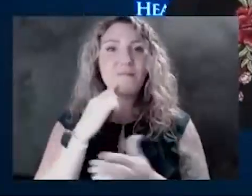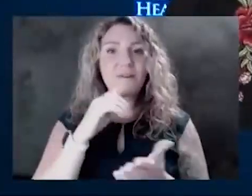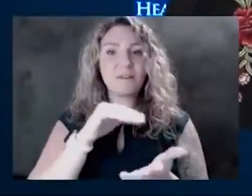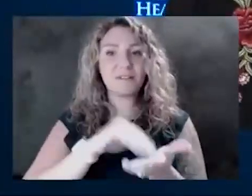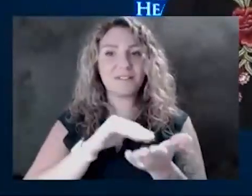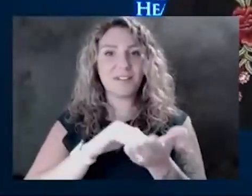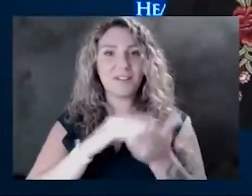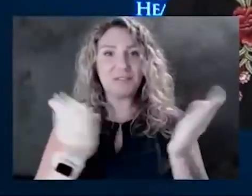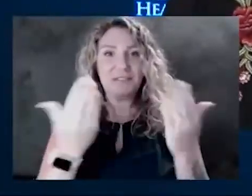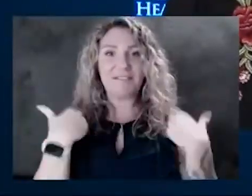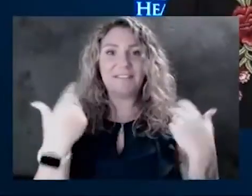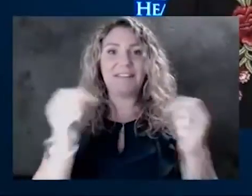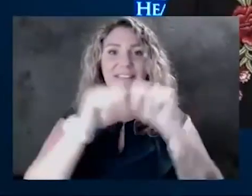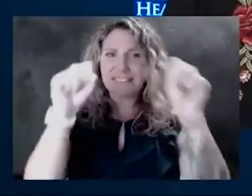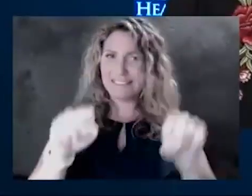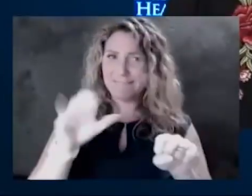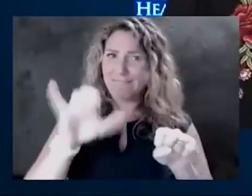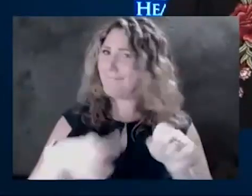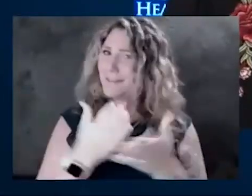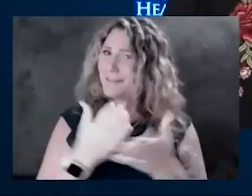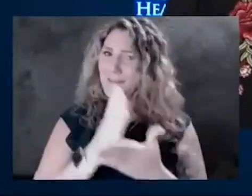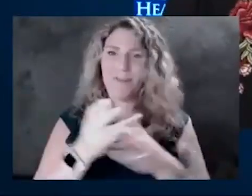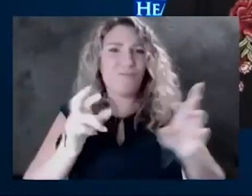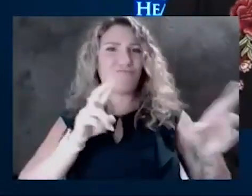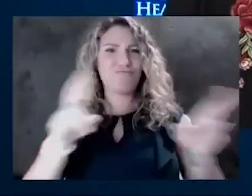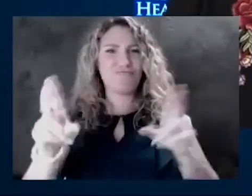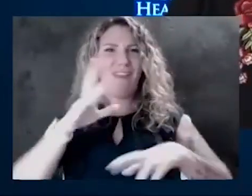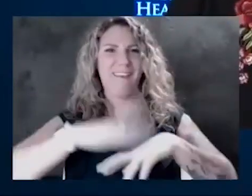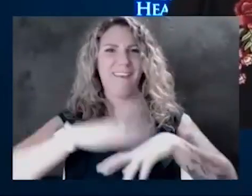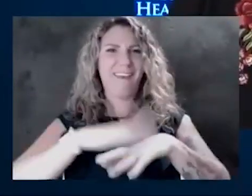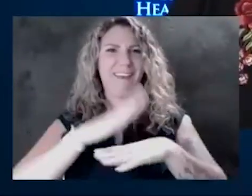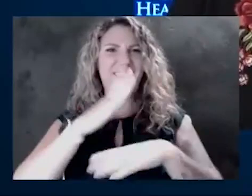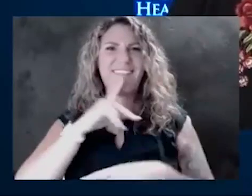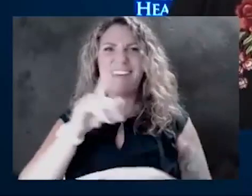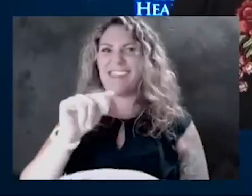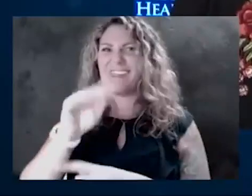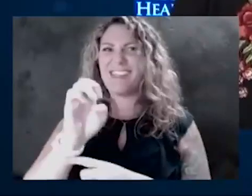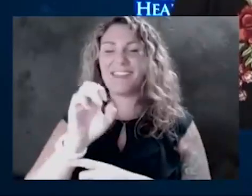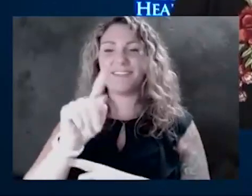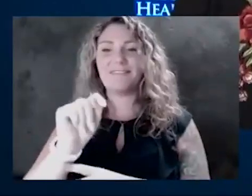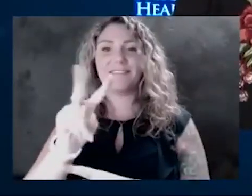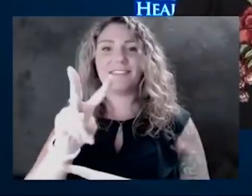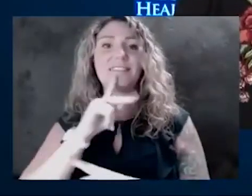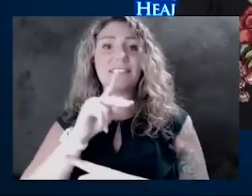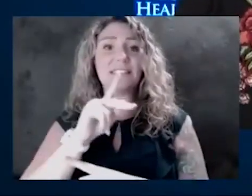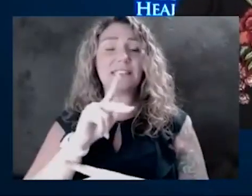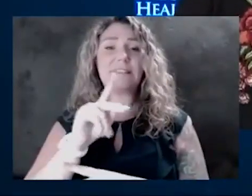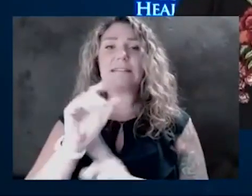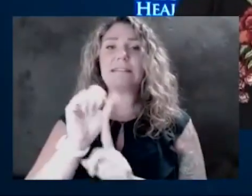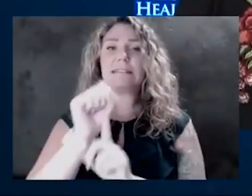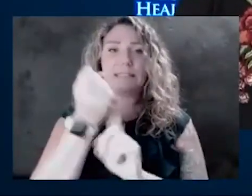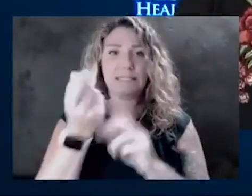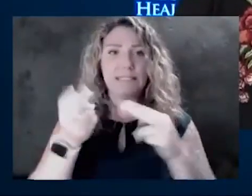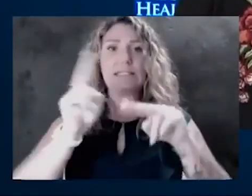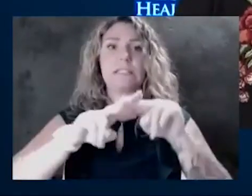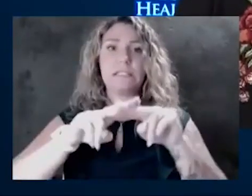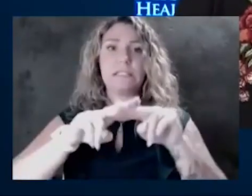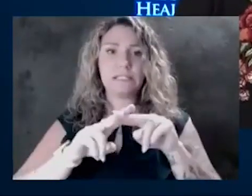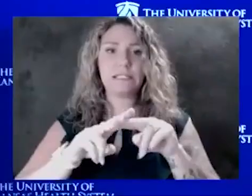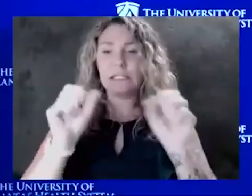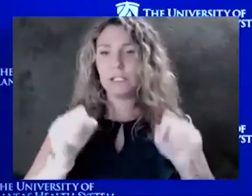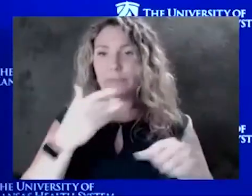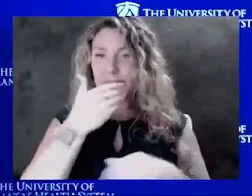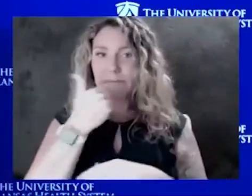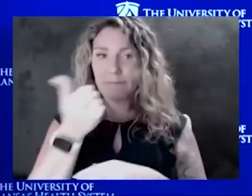so just That's okay. You can just get ready right on air. That's okay. right now. You know, our cases have gone up. They could be better. Again, we,